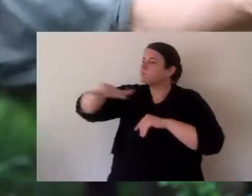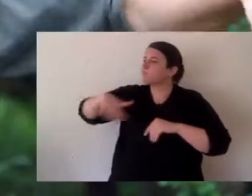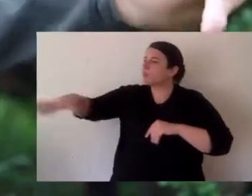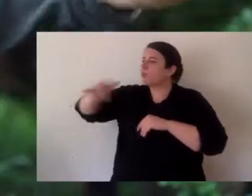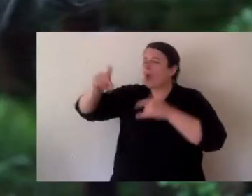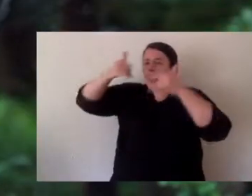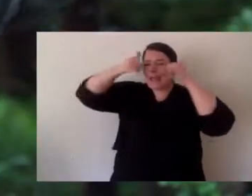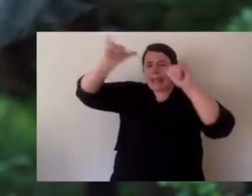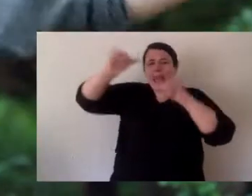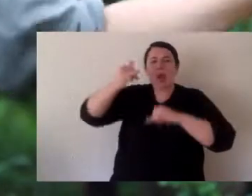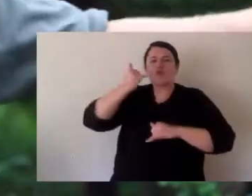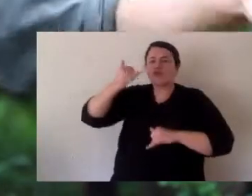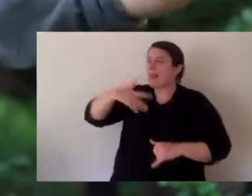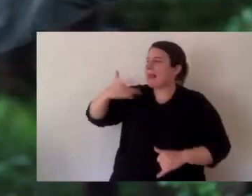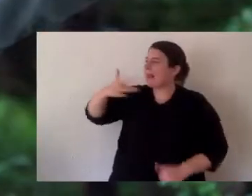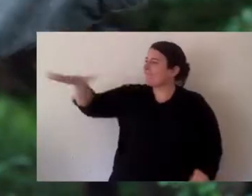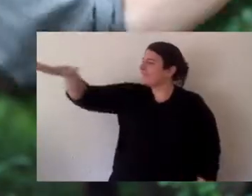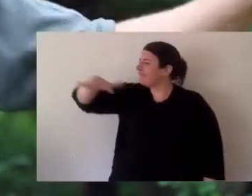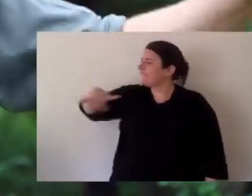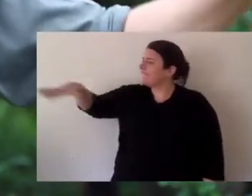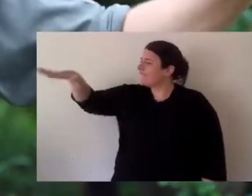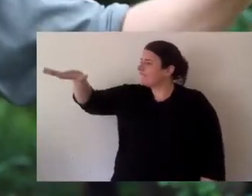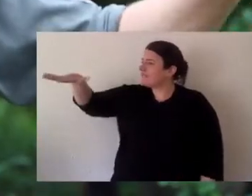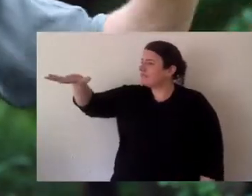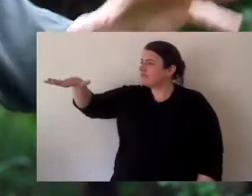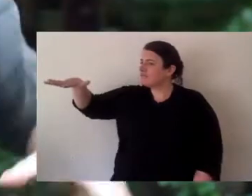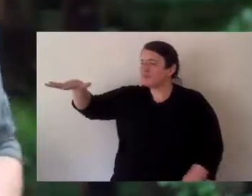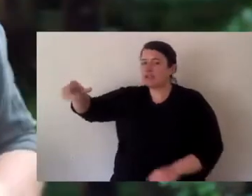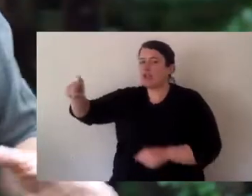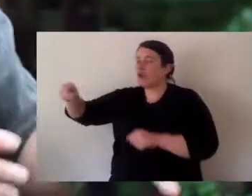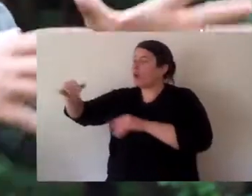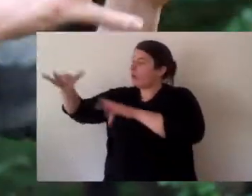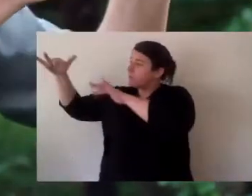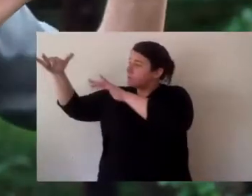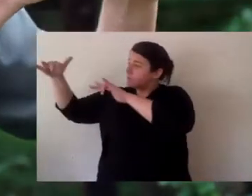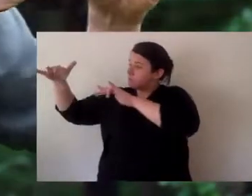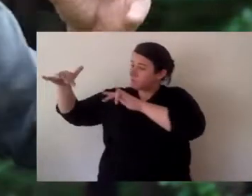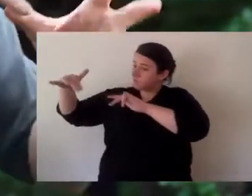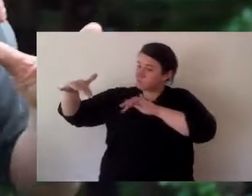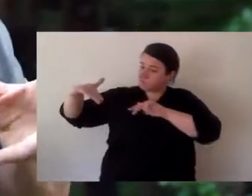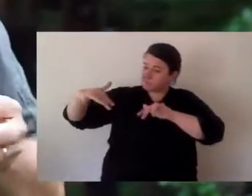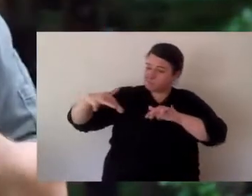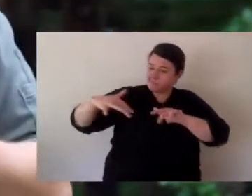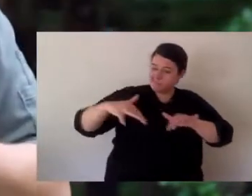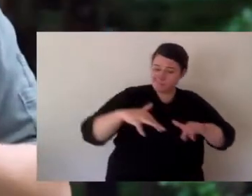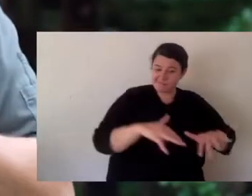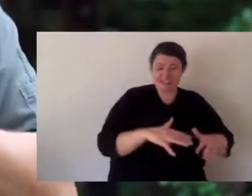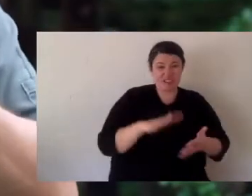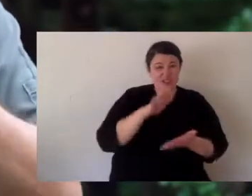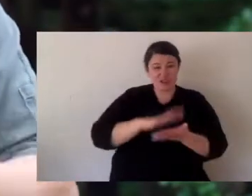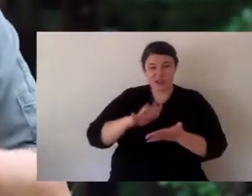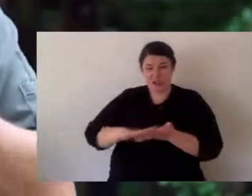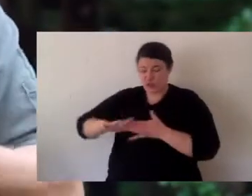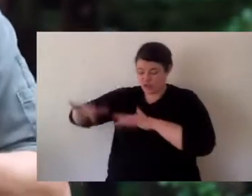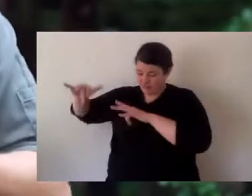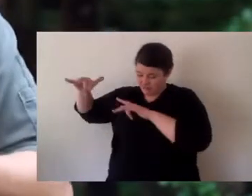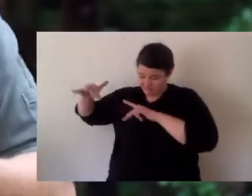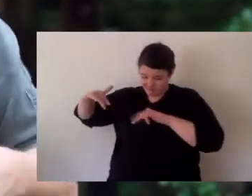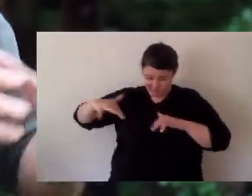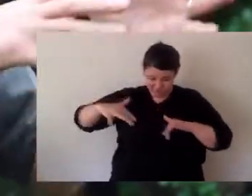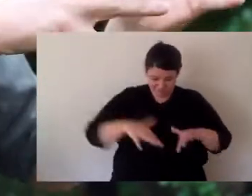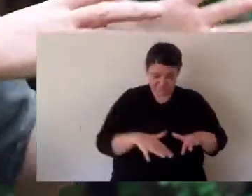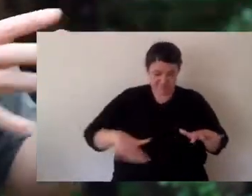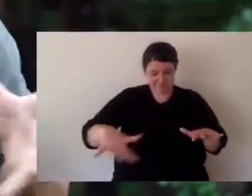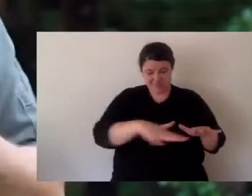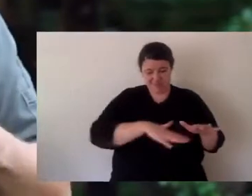is when you've got a cleared paddock and instead of the water running off when it rains through grass and forest